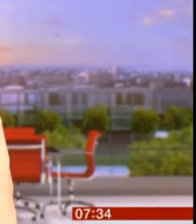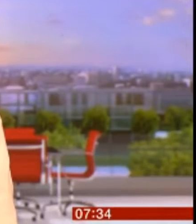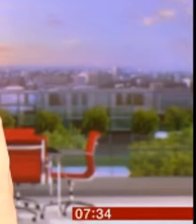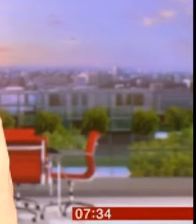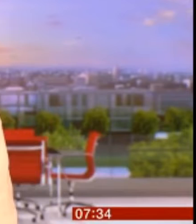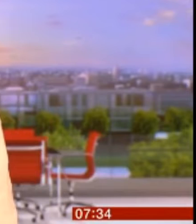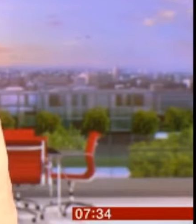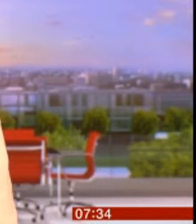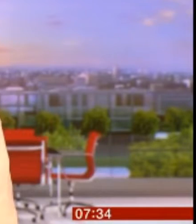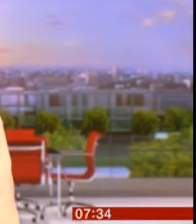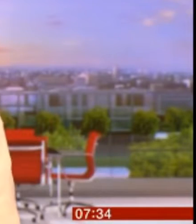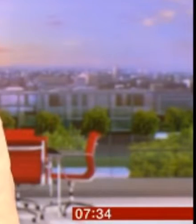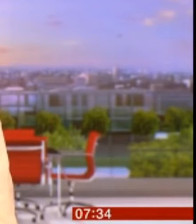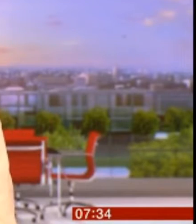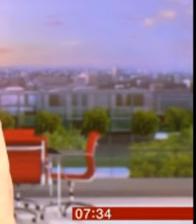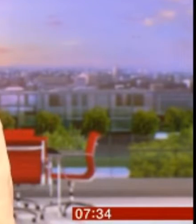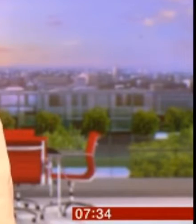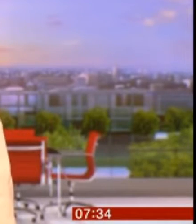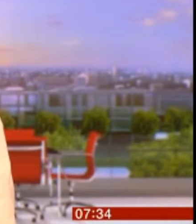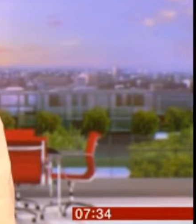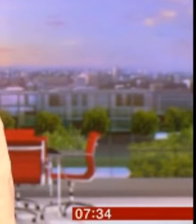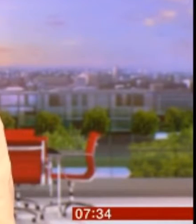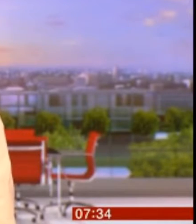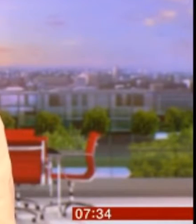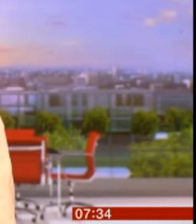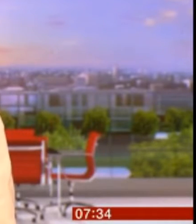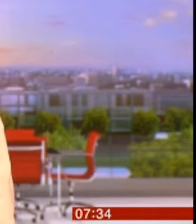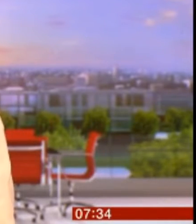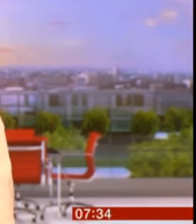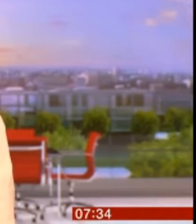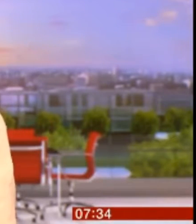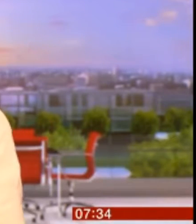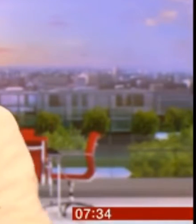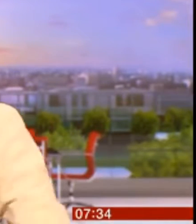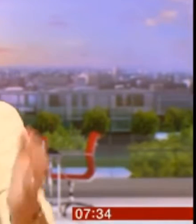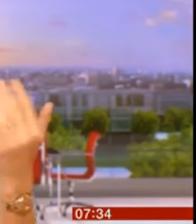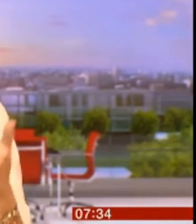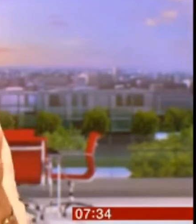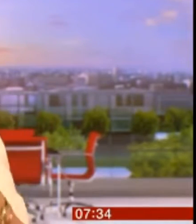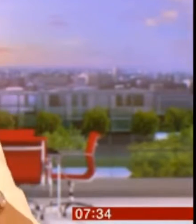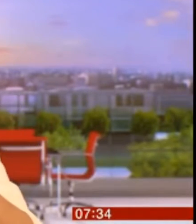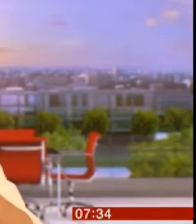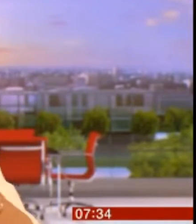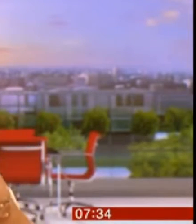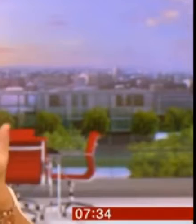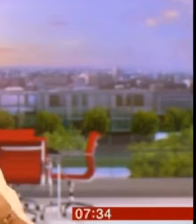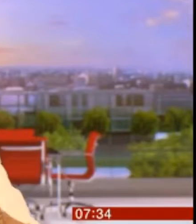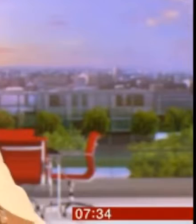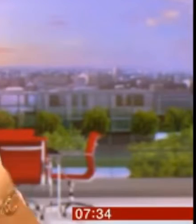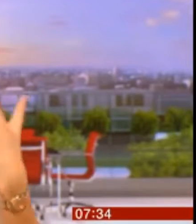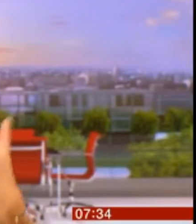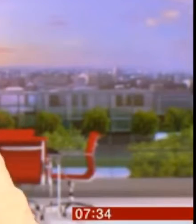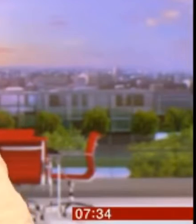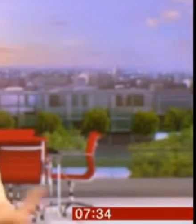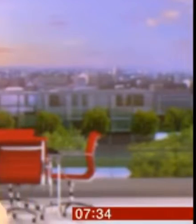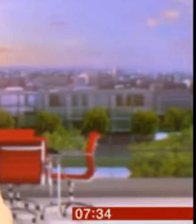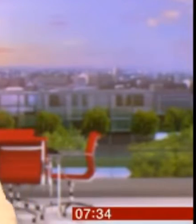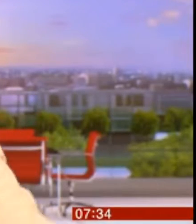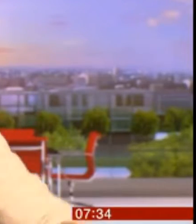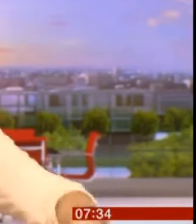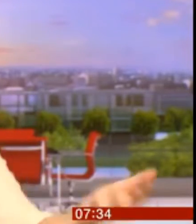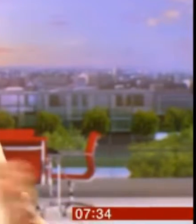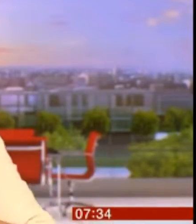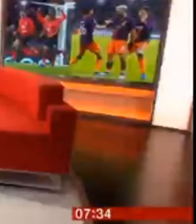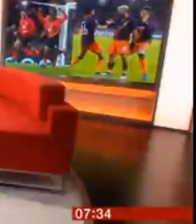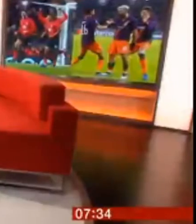Jose Mourinho react to a myth in the game. Which is really interesting. Lots of football managers don't like to kind of, I don't know, betray their